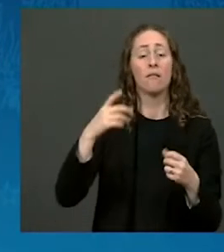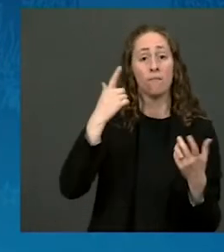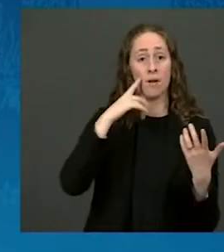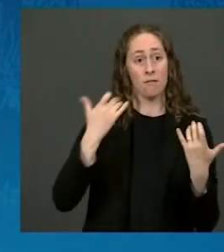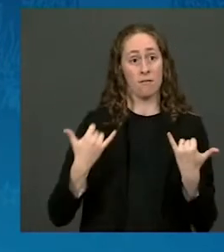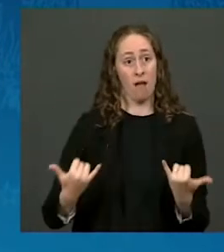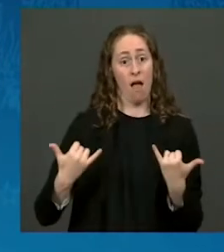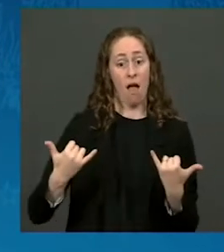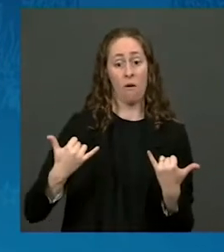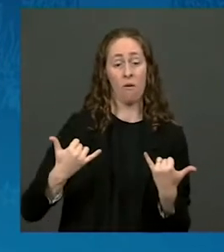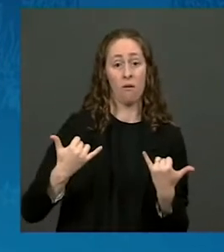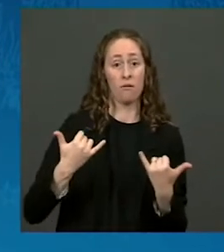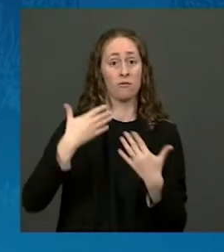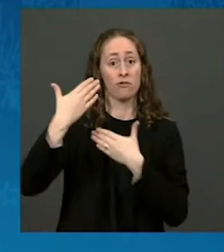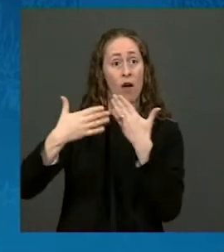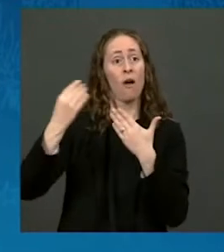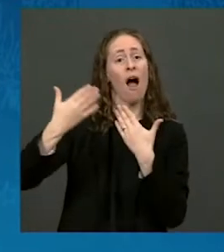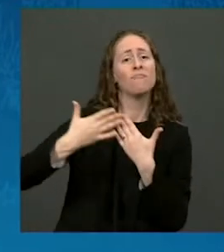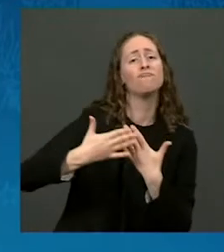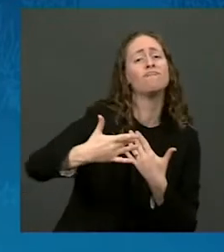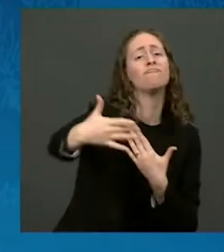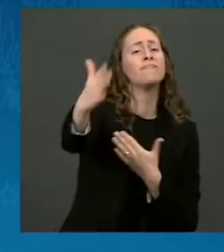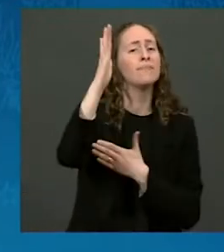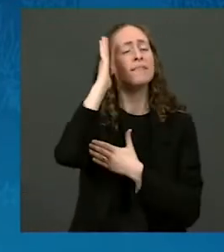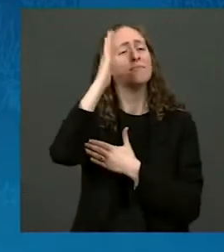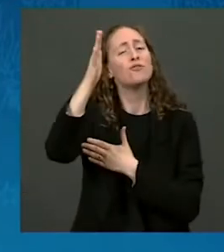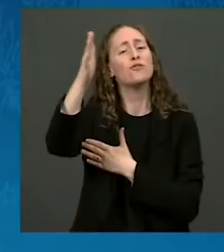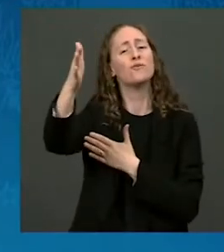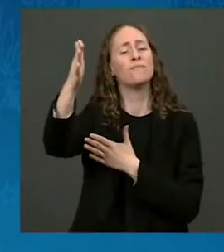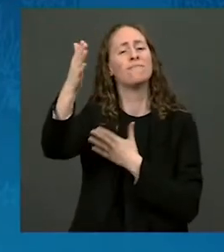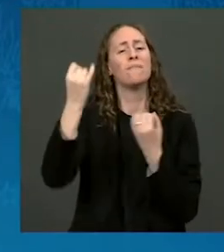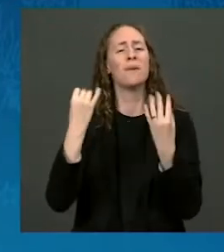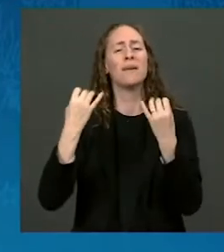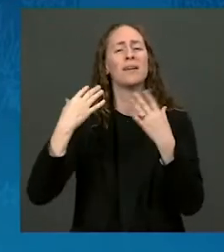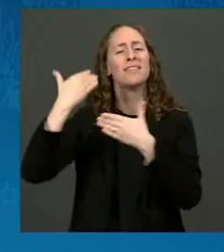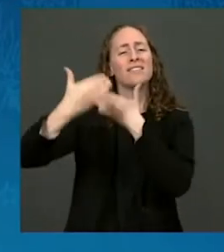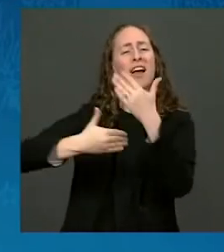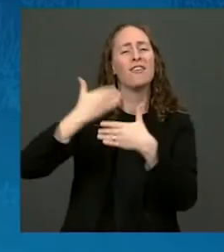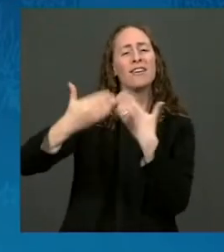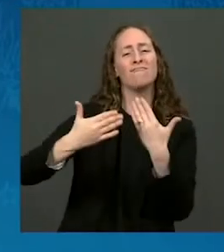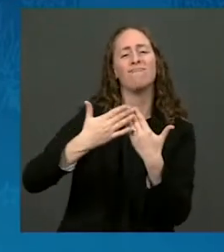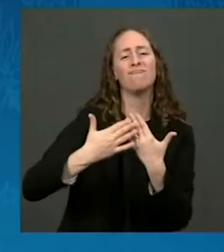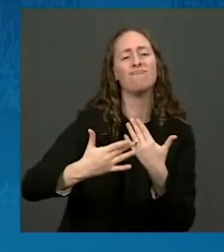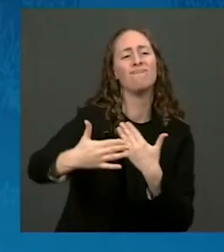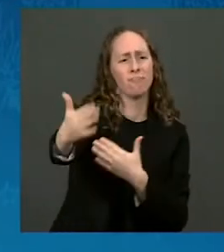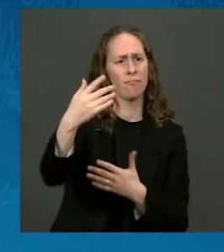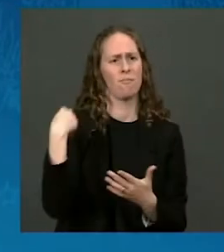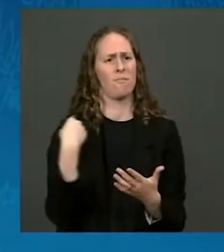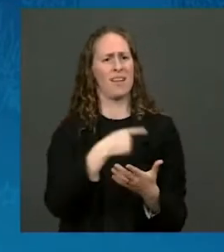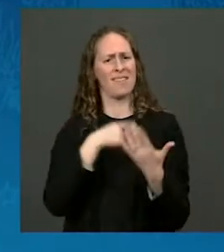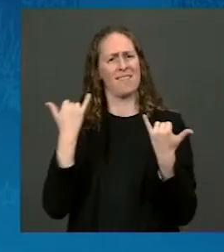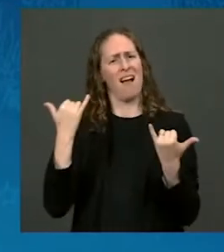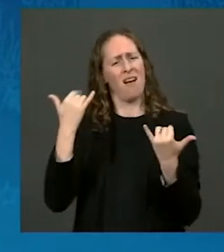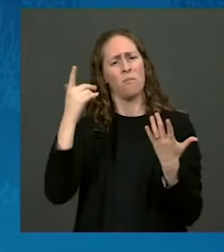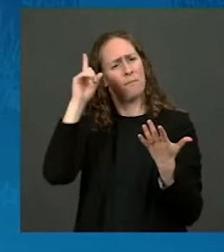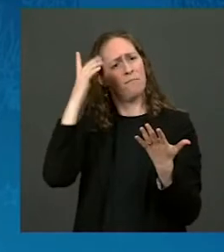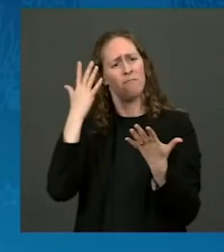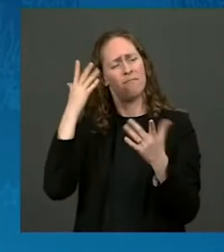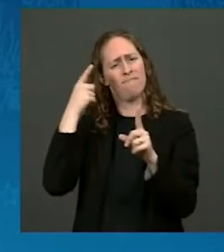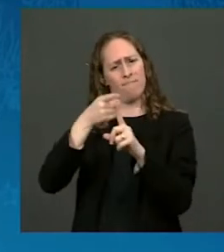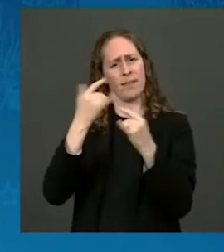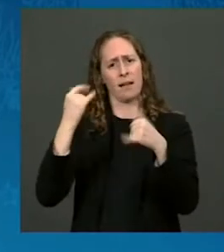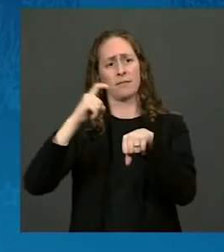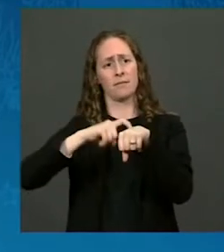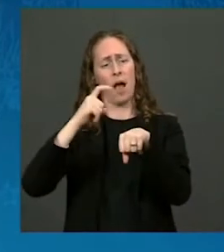generations to come. Because I believe that we are at the beginning of a new era and a moment of incredible transformation.